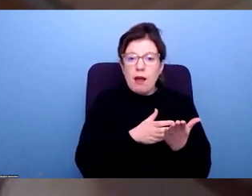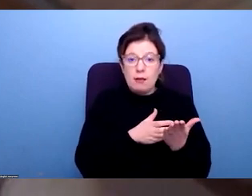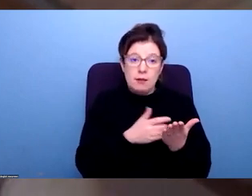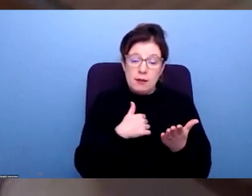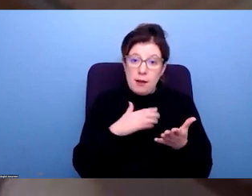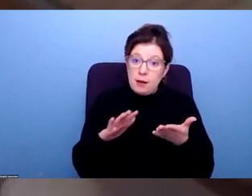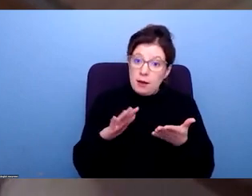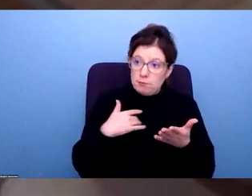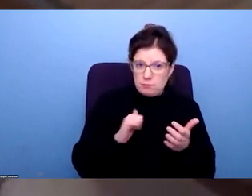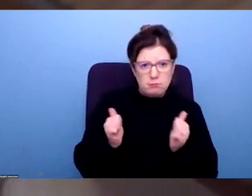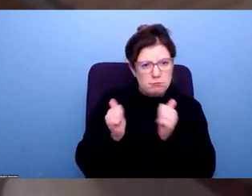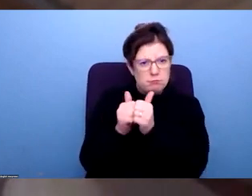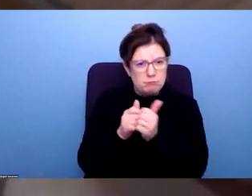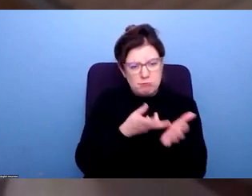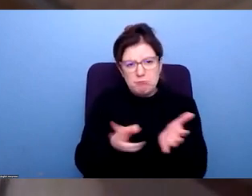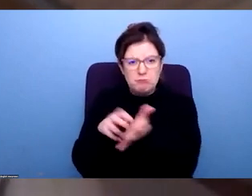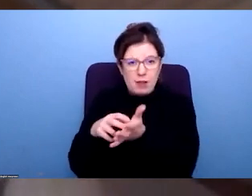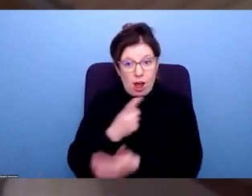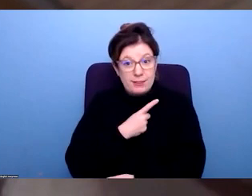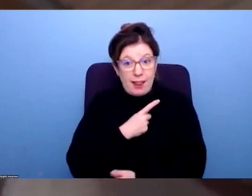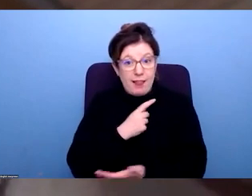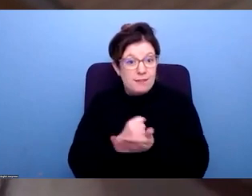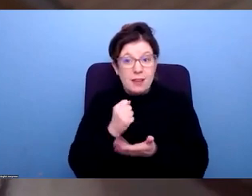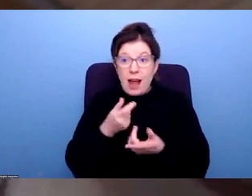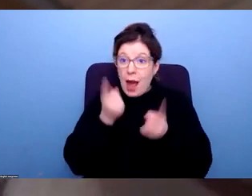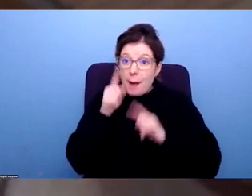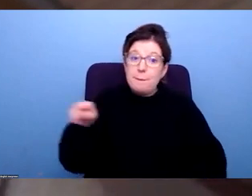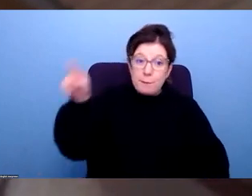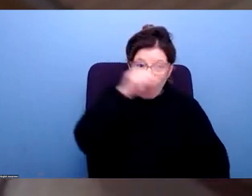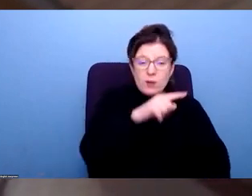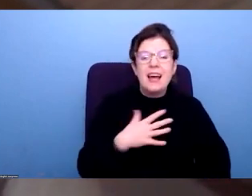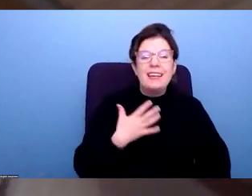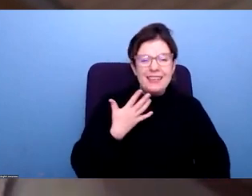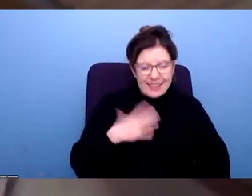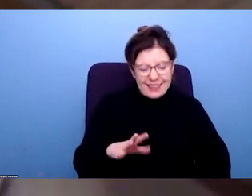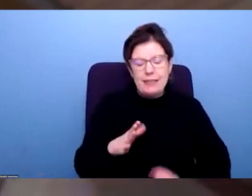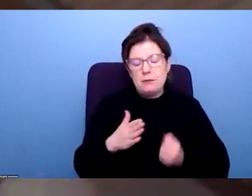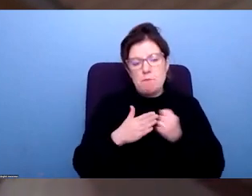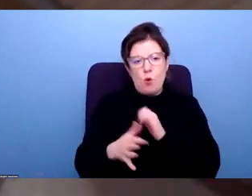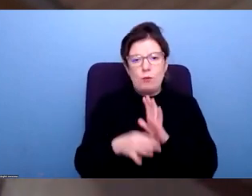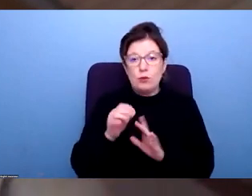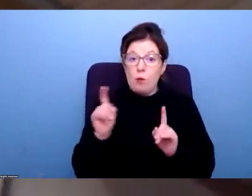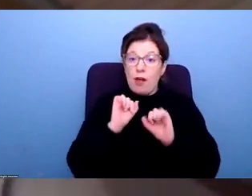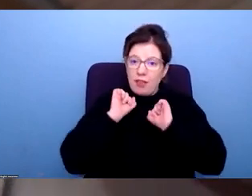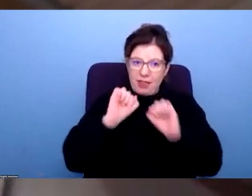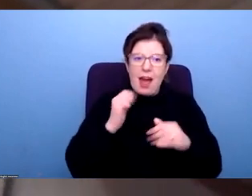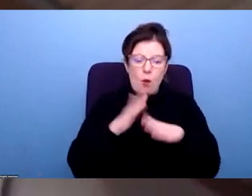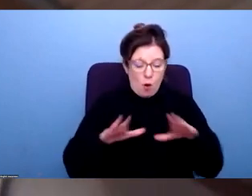really pleased to sign up to as well. Employers need to report, need to better understand their own workforces.